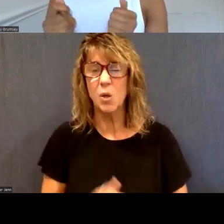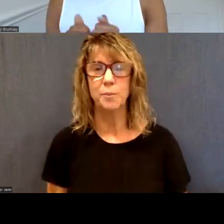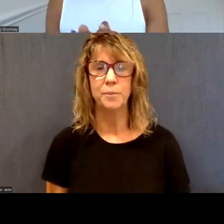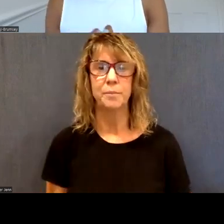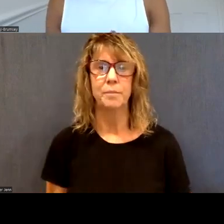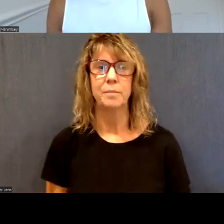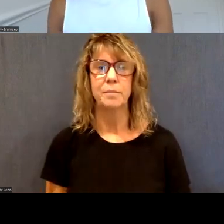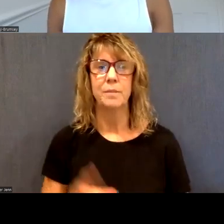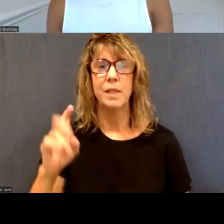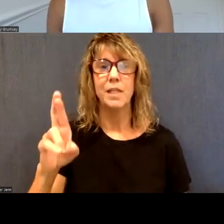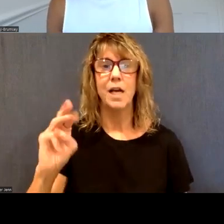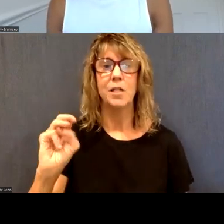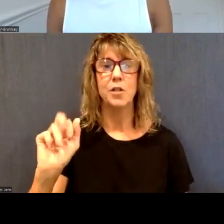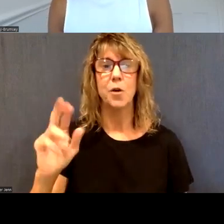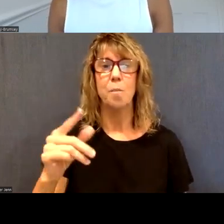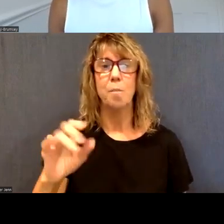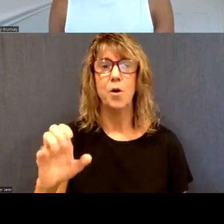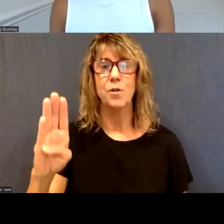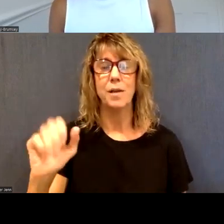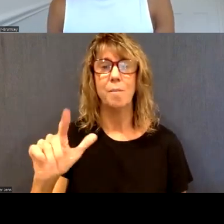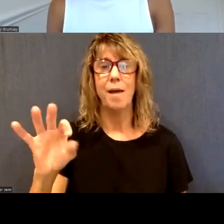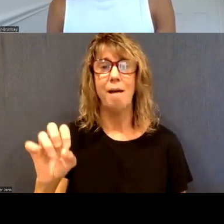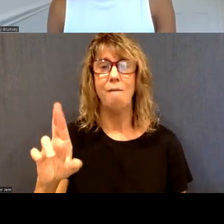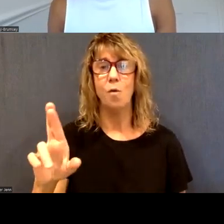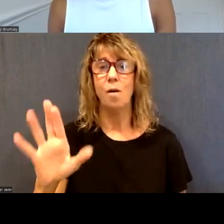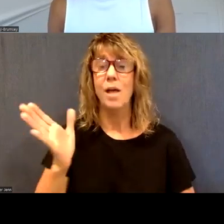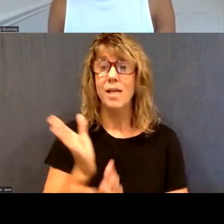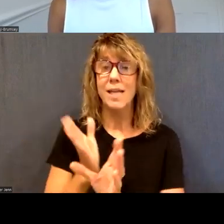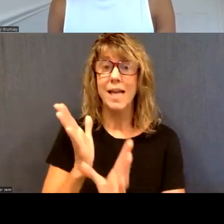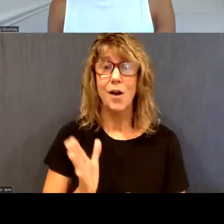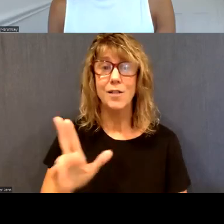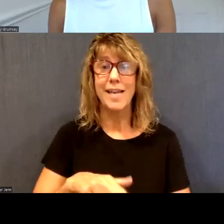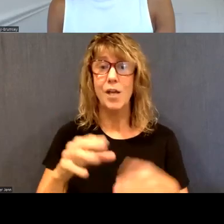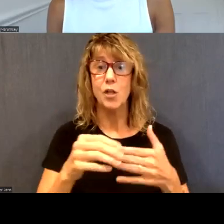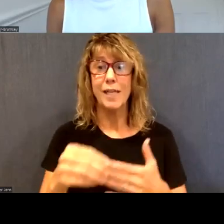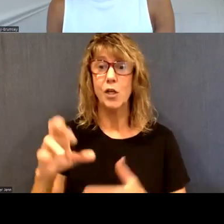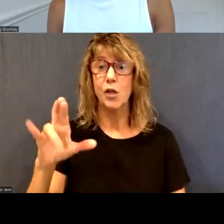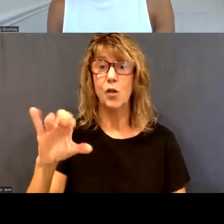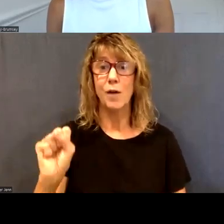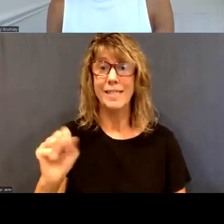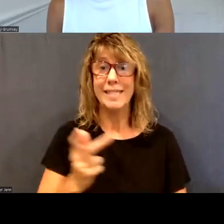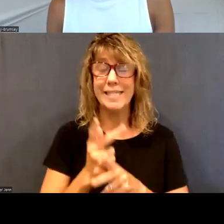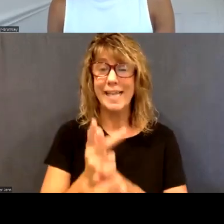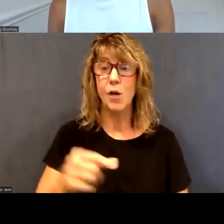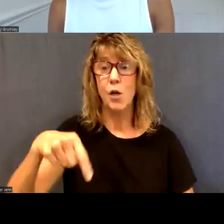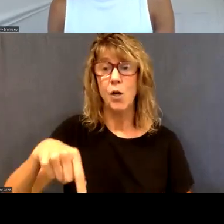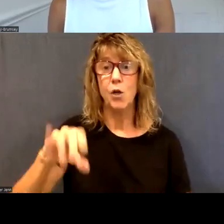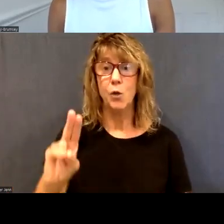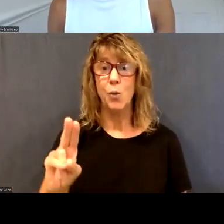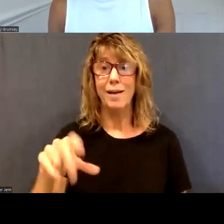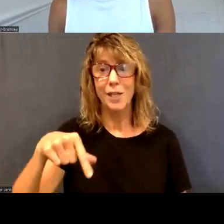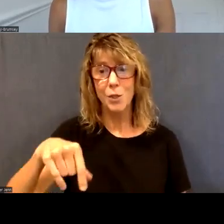Dr. Margie Balfour is a psychiatrist and national leader in crisis care, QI, and police response at